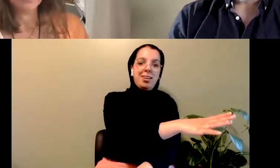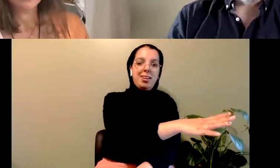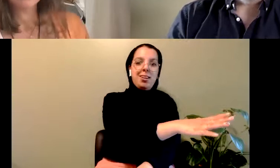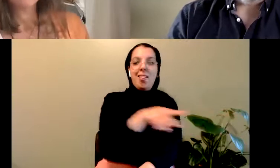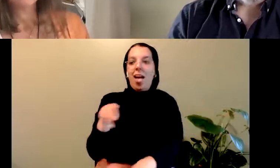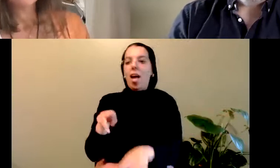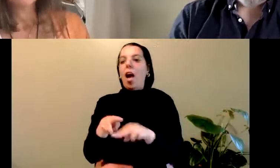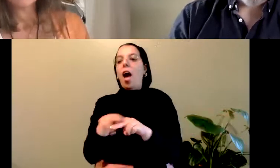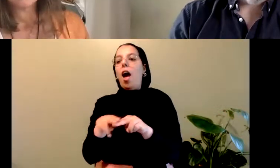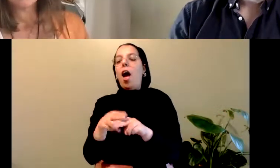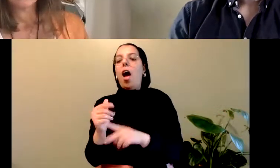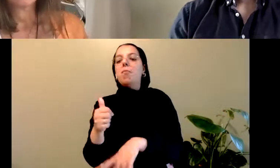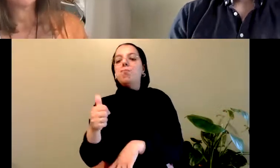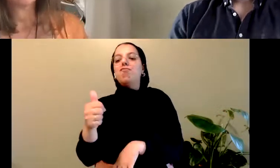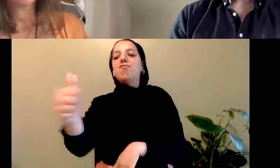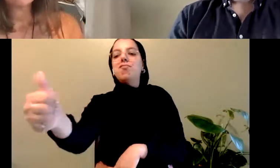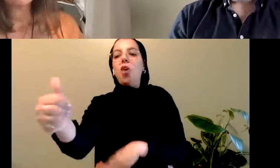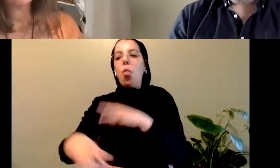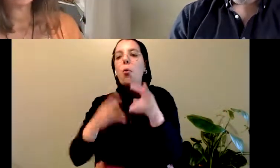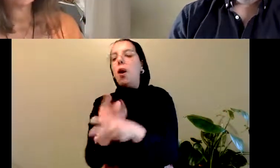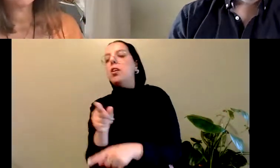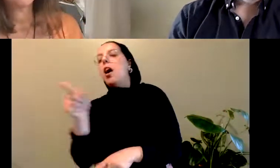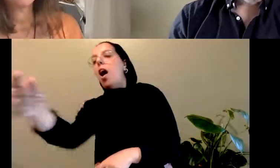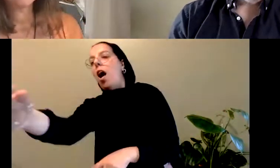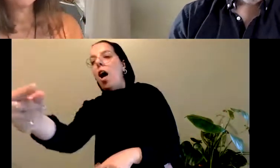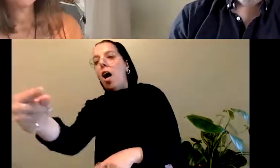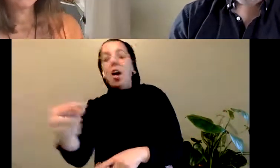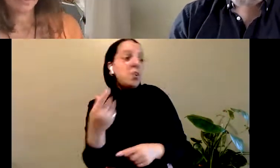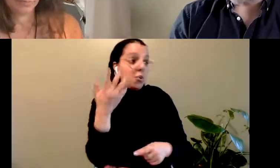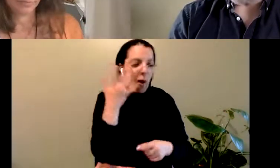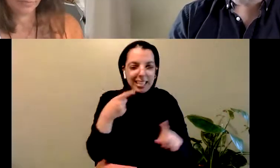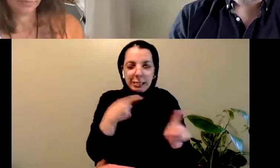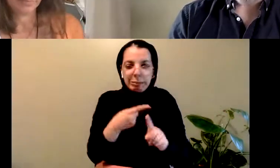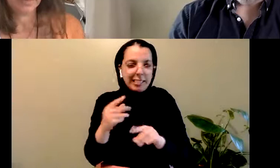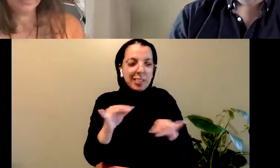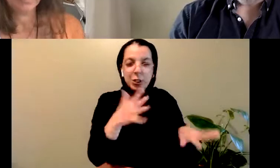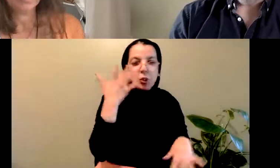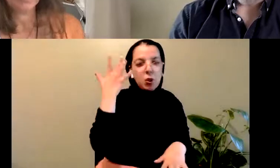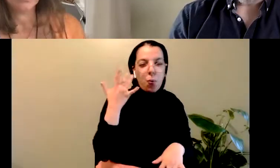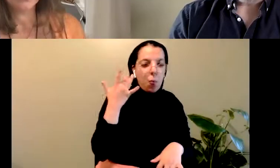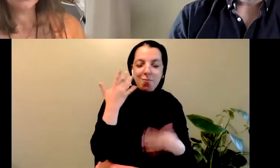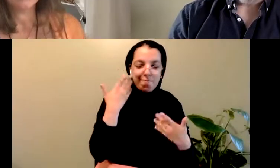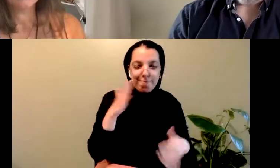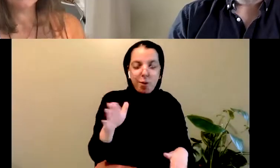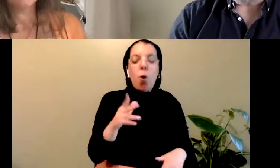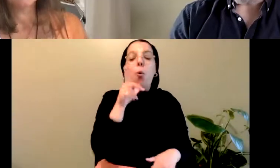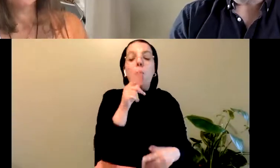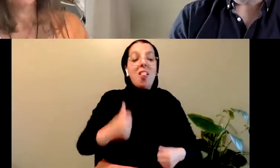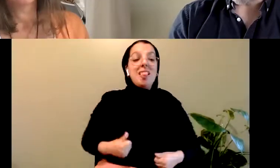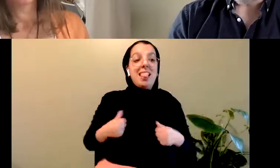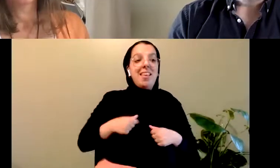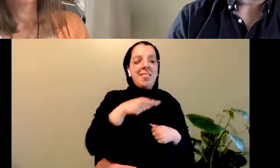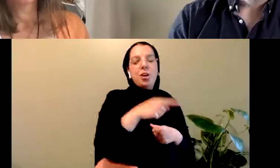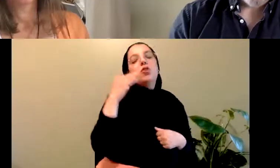cause remains officially unknown, those who live and work and raise their families in my tiny community of Lytton know what